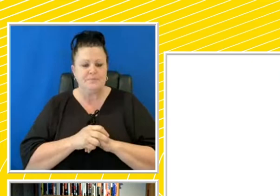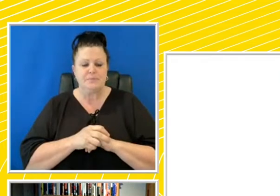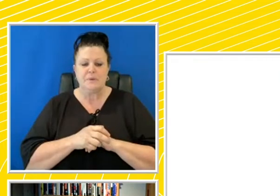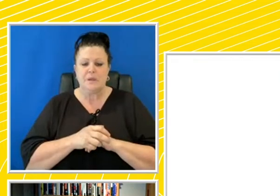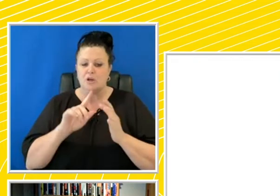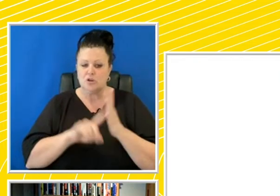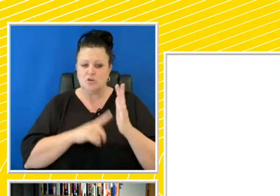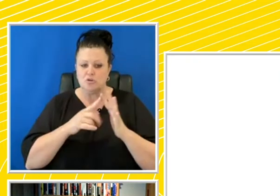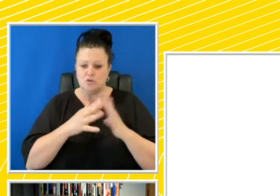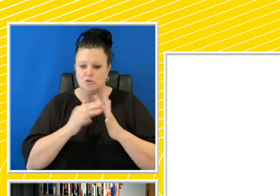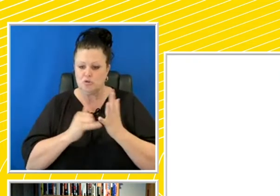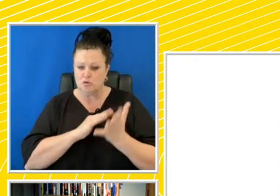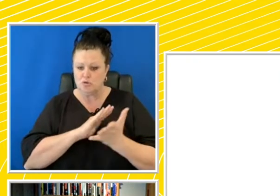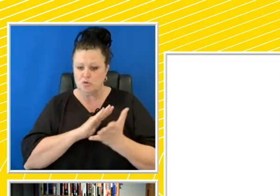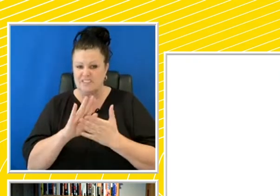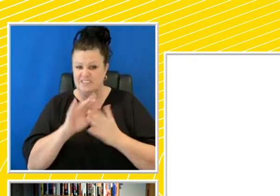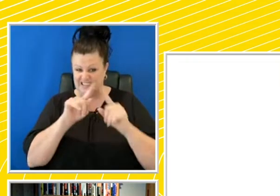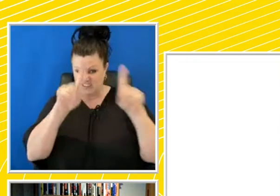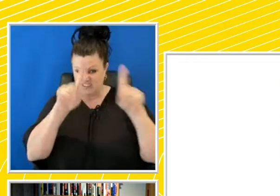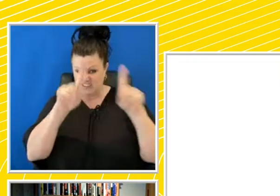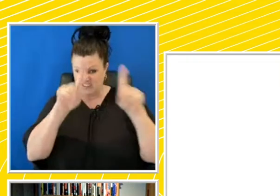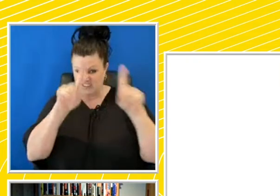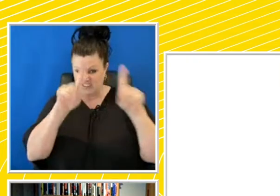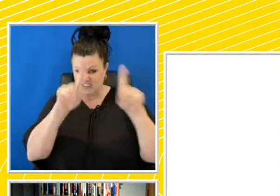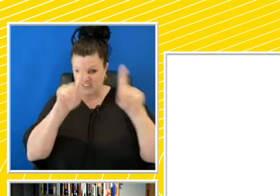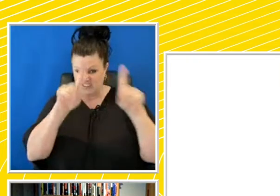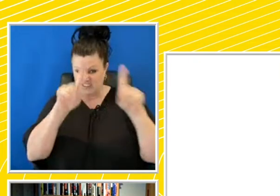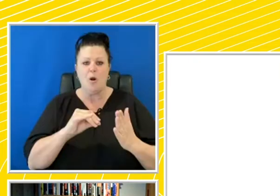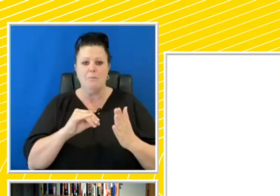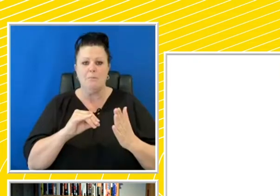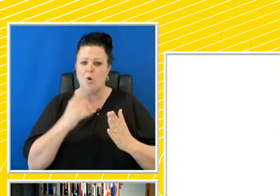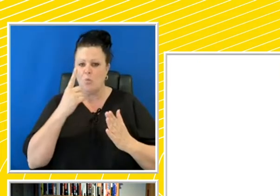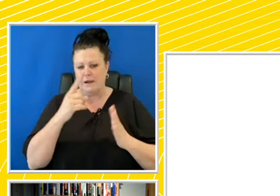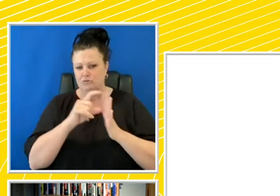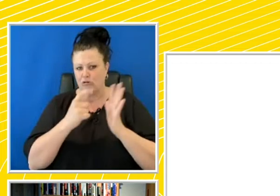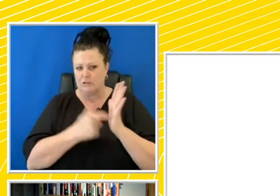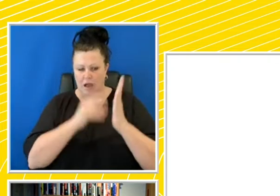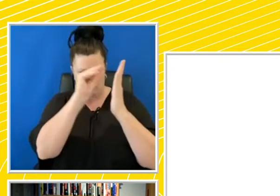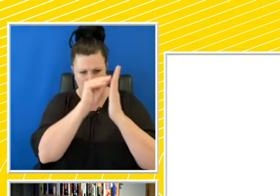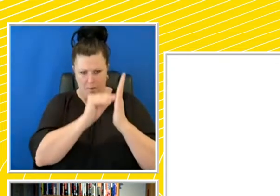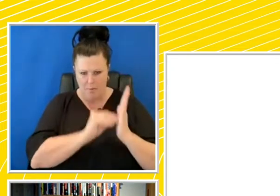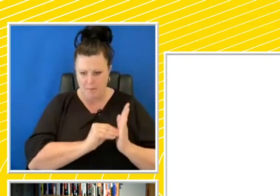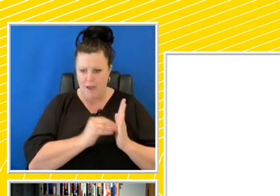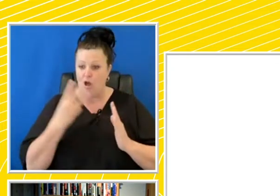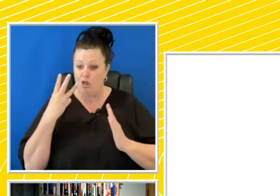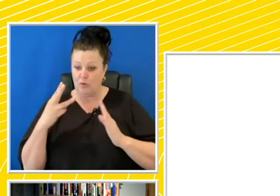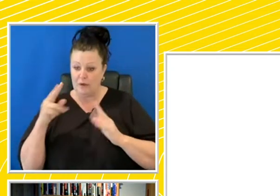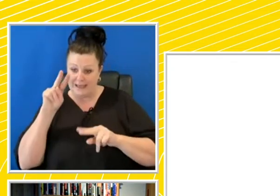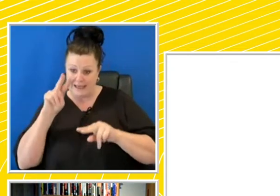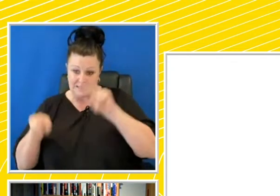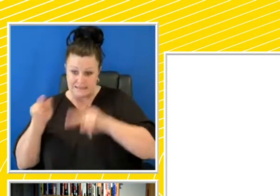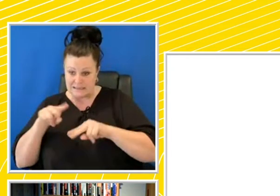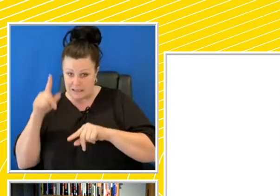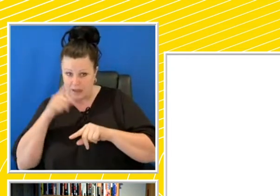Jewish, this is a form that's completed by Sarah, it's completed by one of the doctors. You can see here three assessors plus one